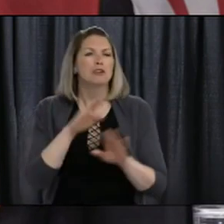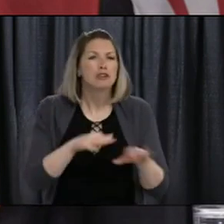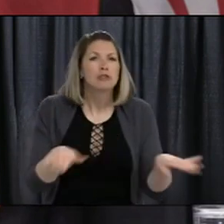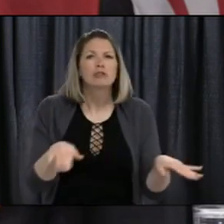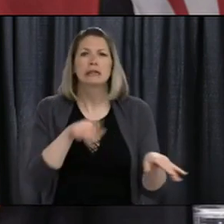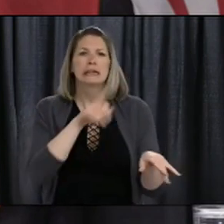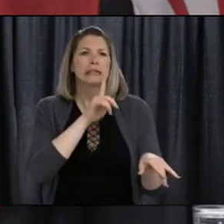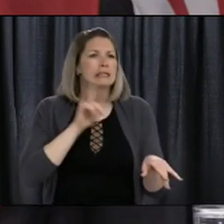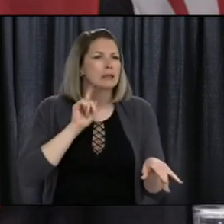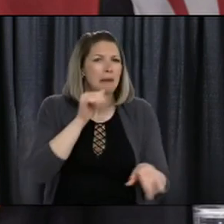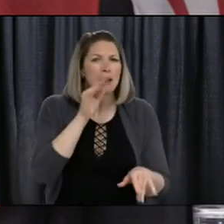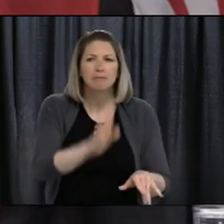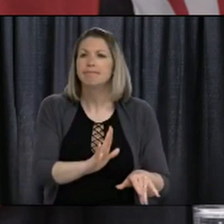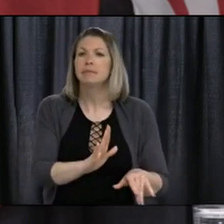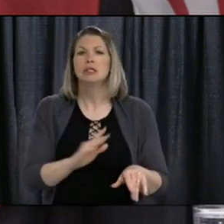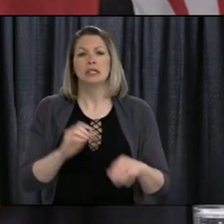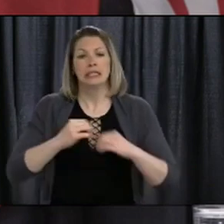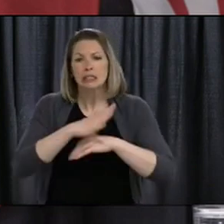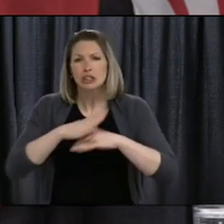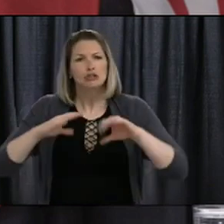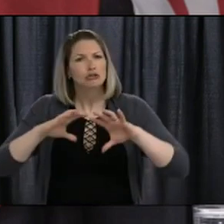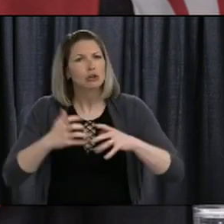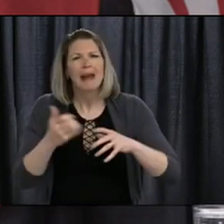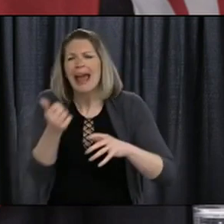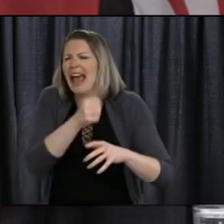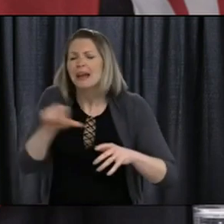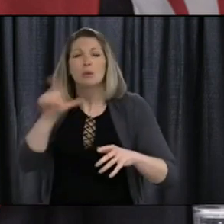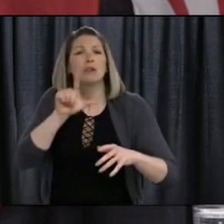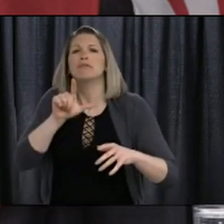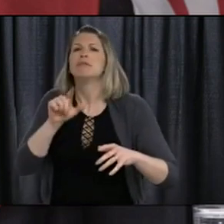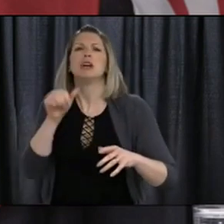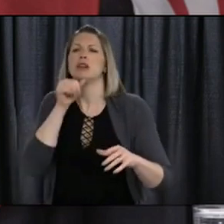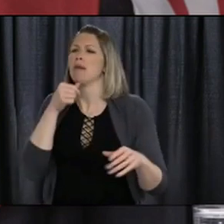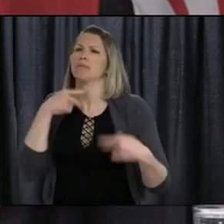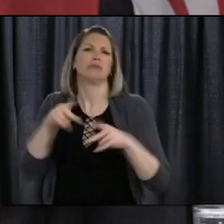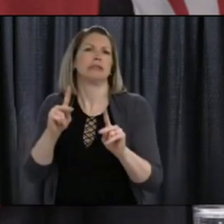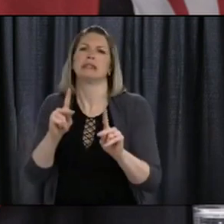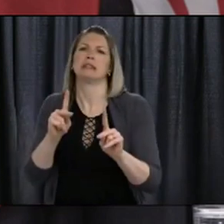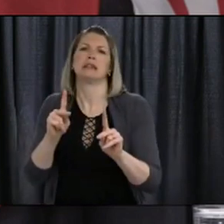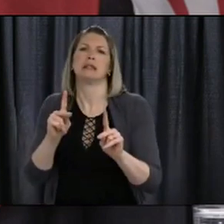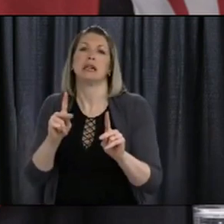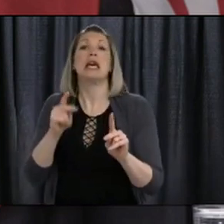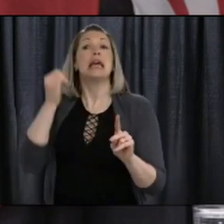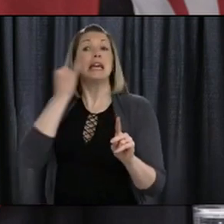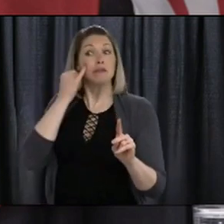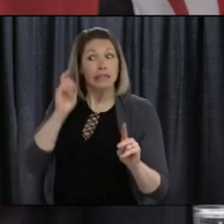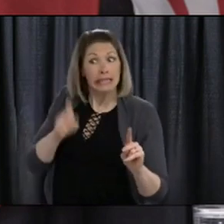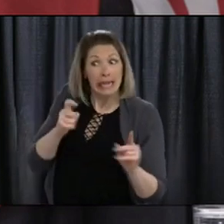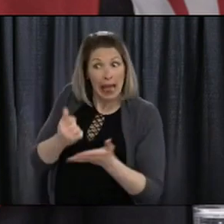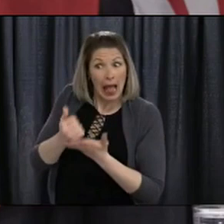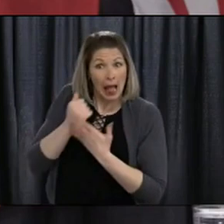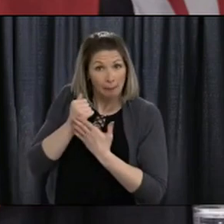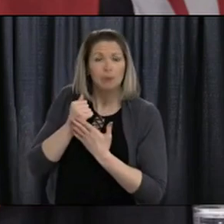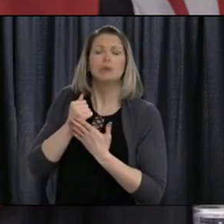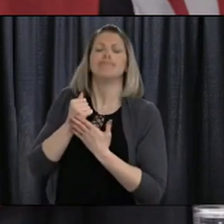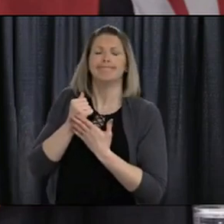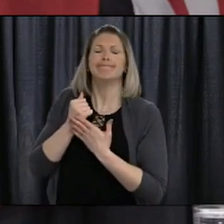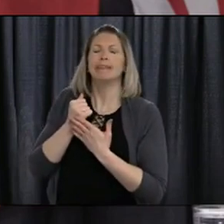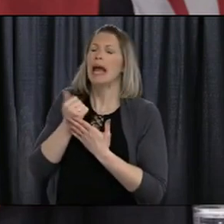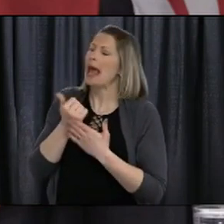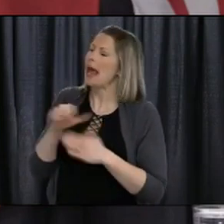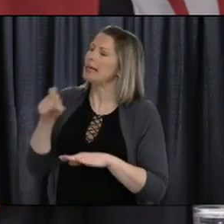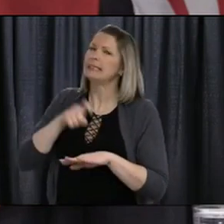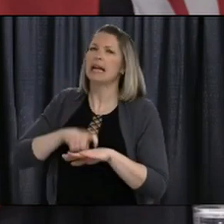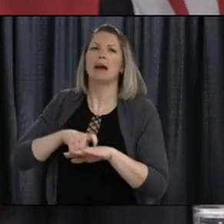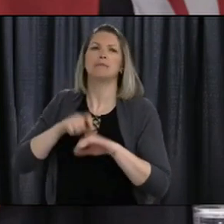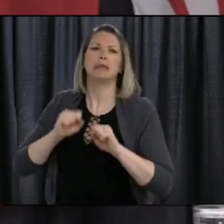that help is available. There are services available across the province, and when you are ready, and it is safe for